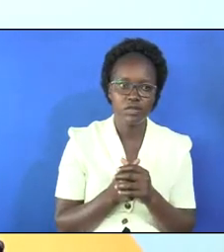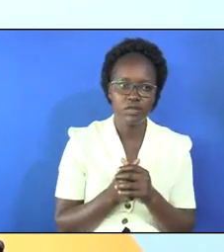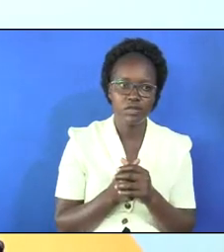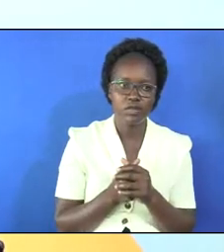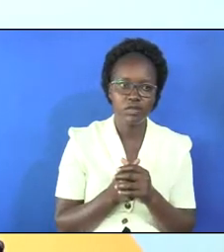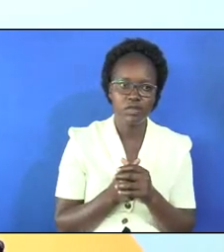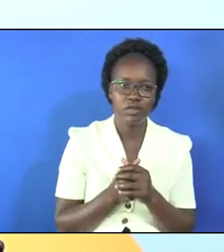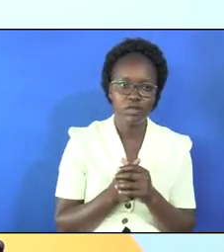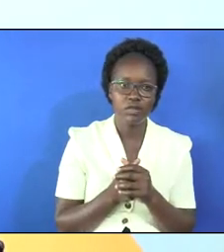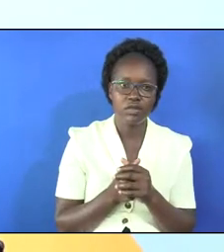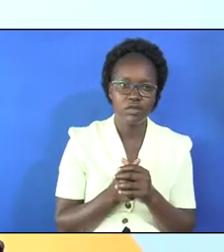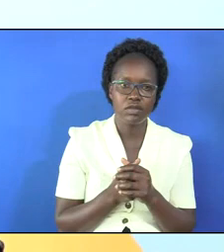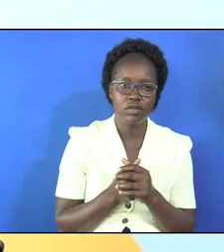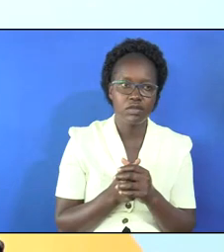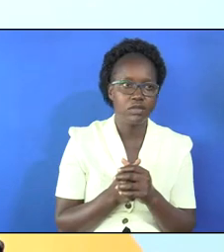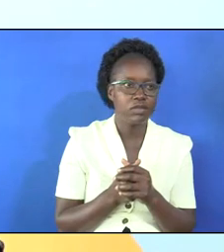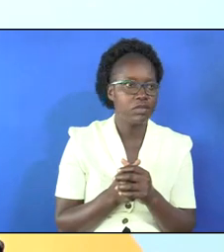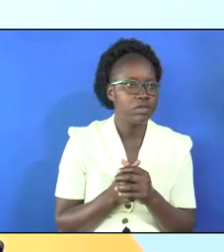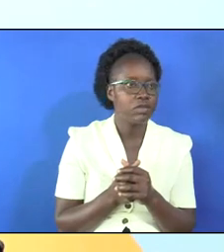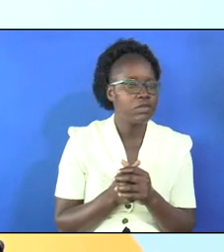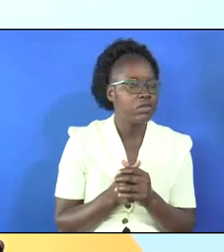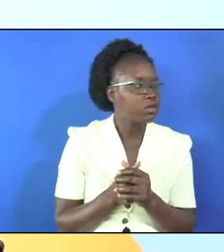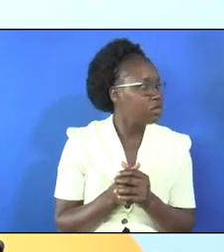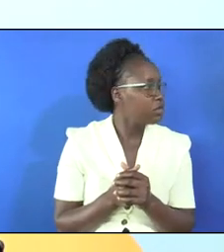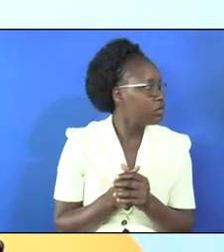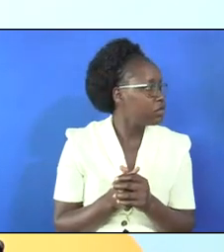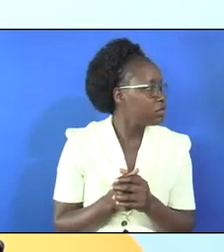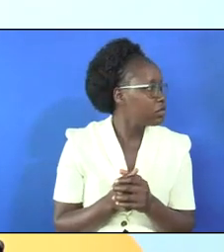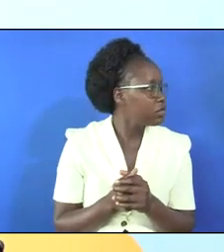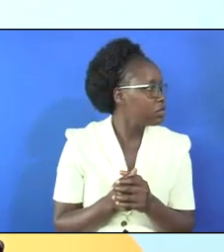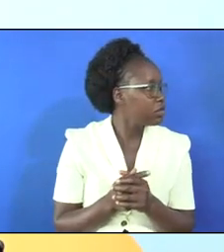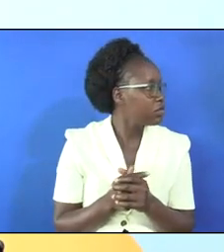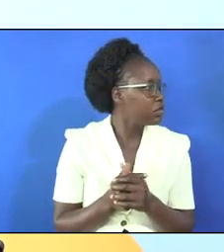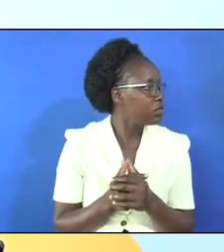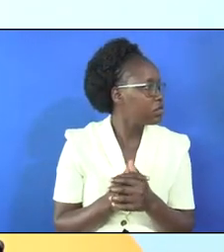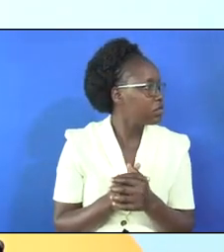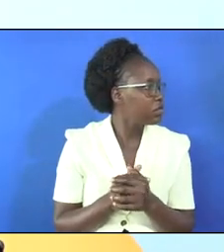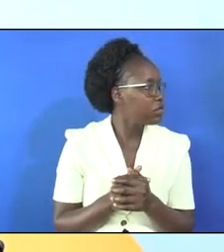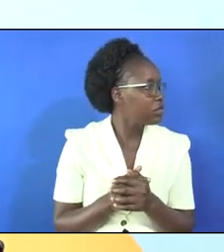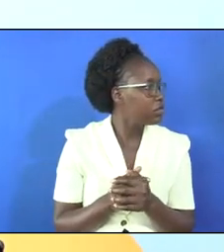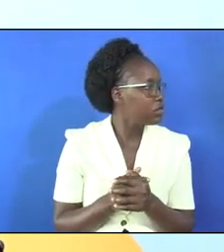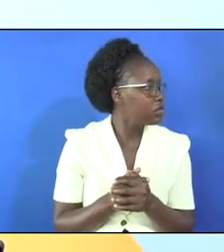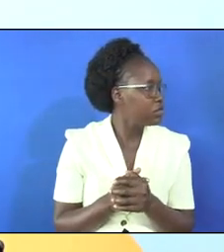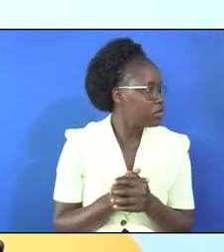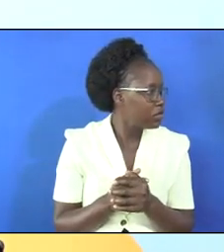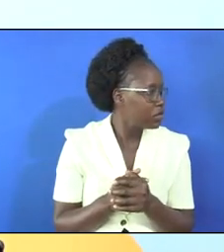Ella Zachary you can now wave because you forgot to introduce yourself